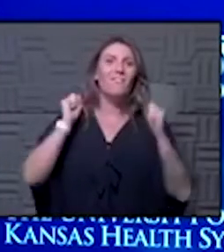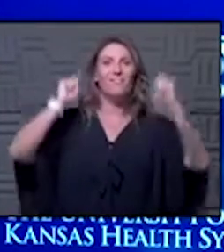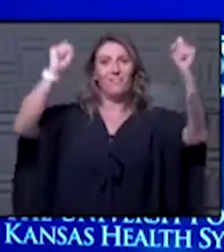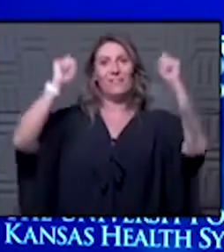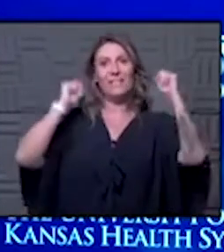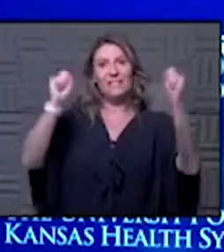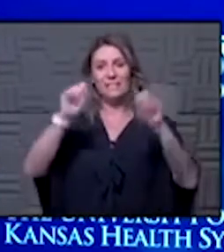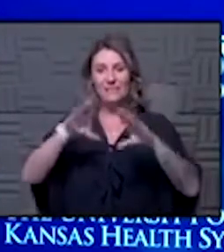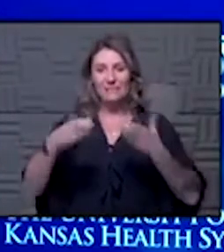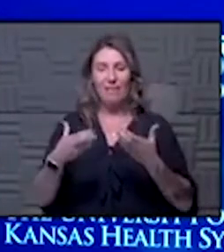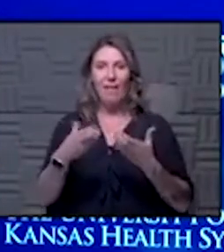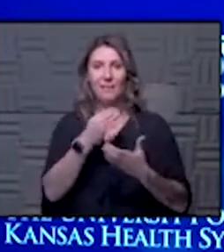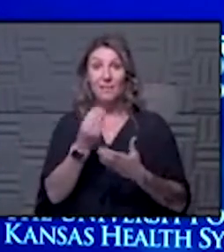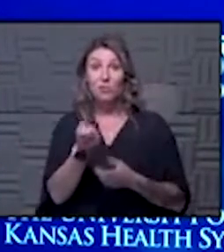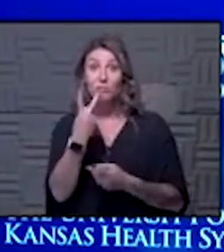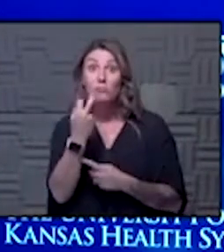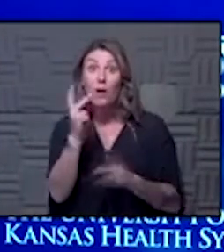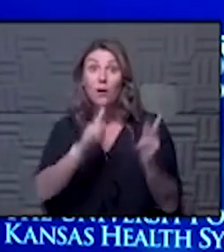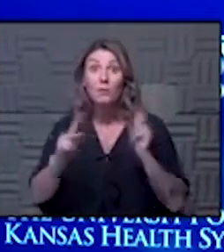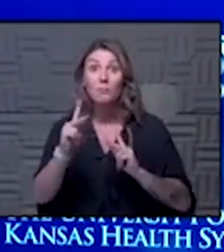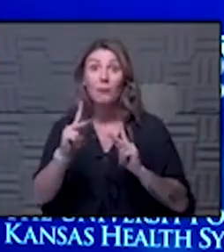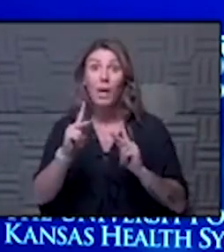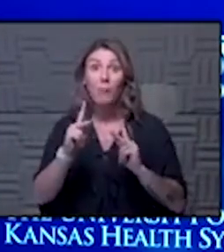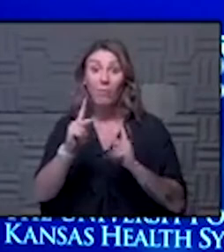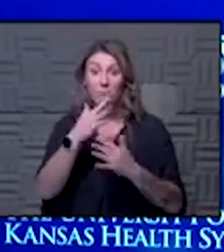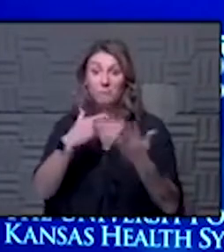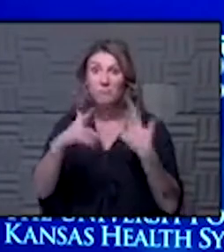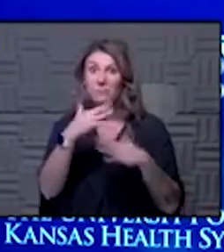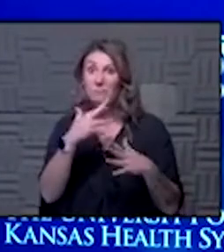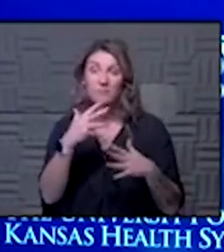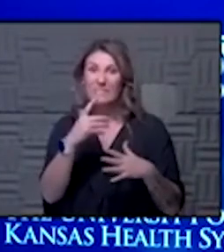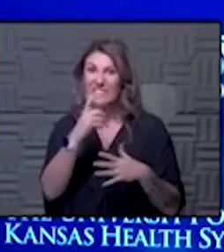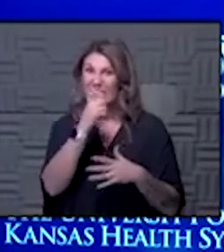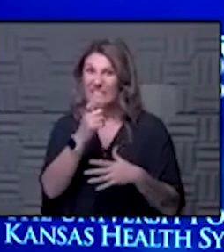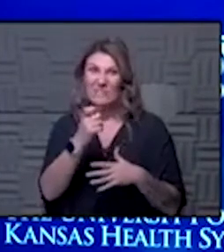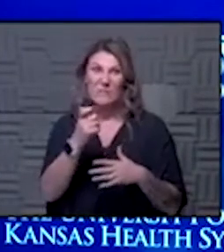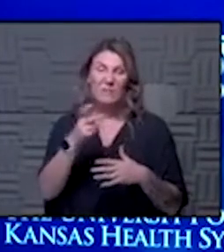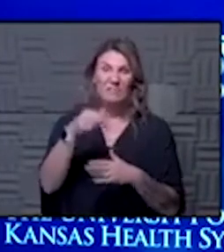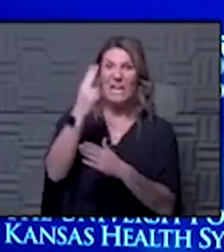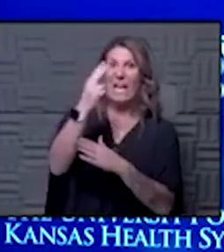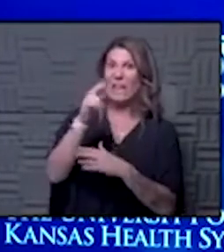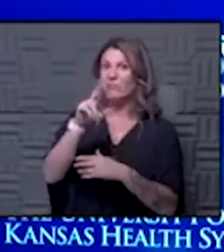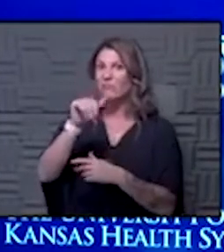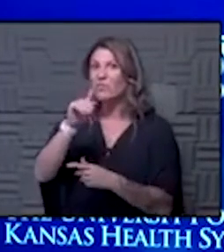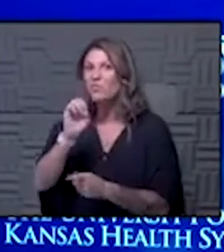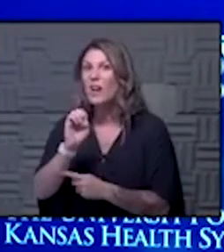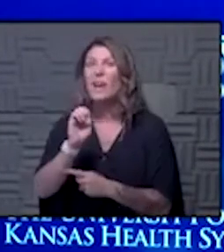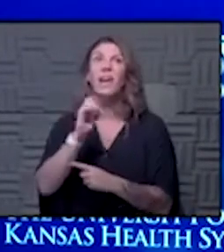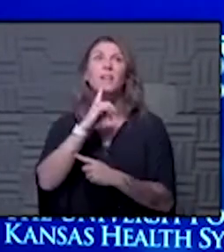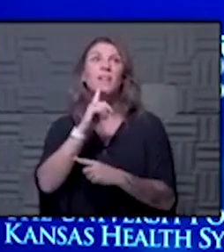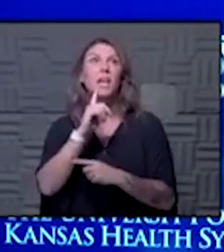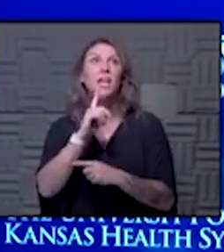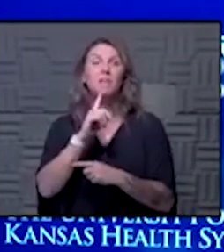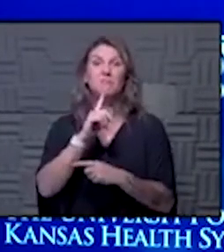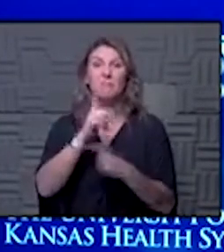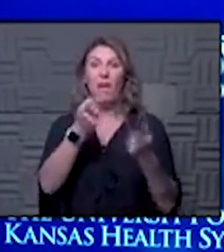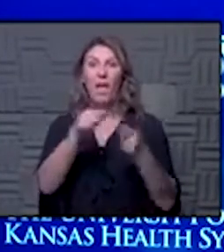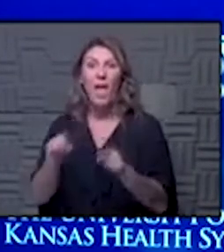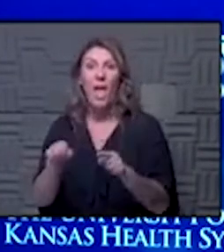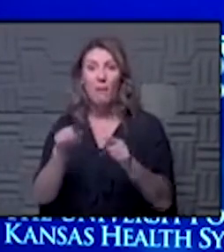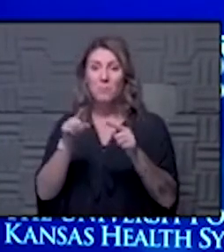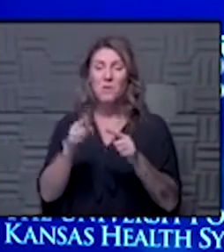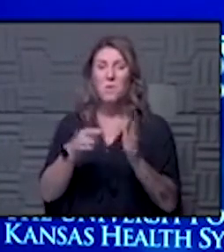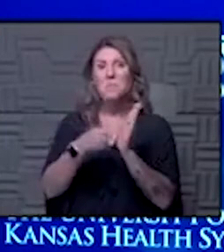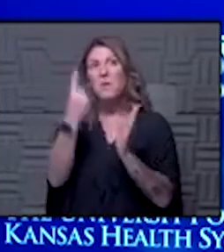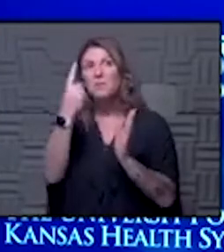there's 12 people inside that bubble tennis bubbles don't have a high turnover rate they turn over the air about once or twice an hour and the